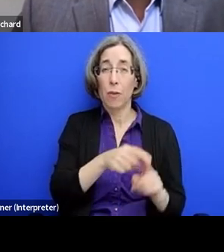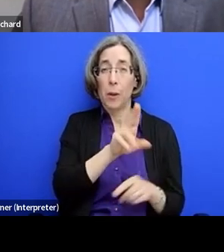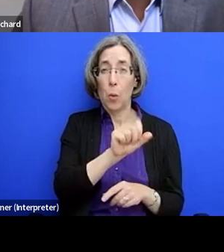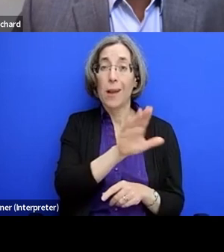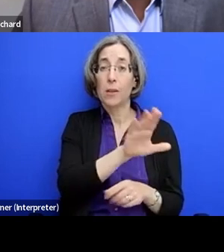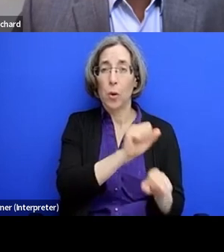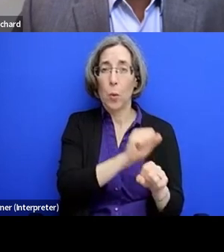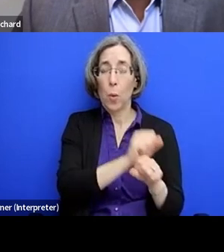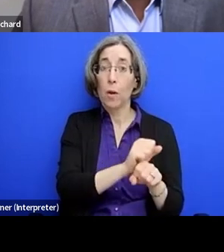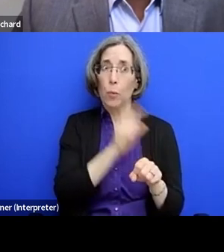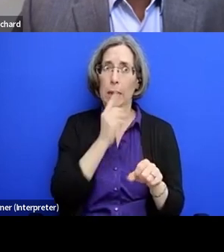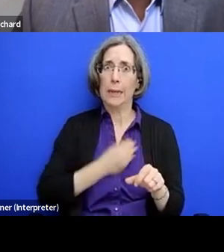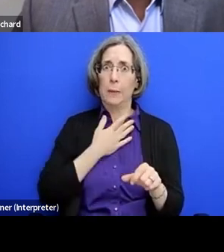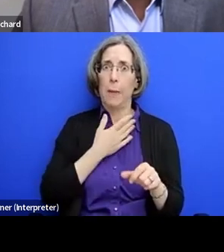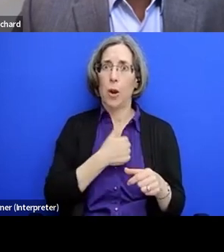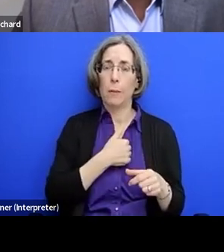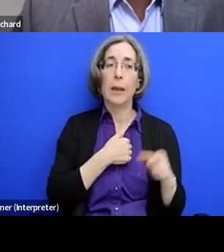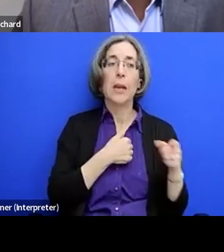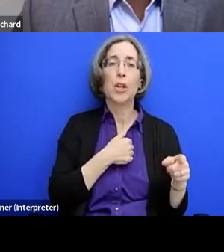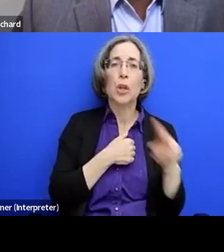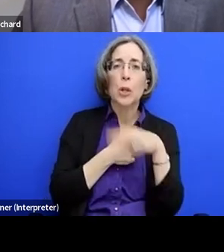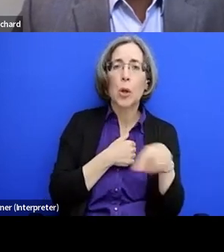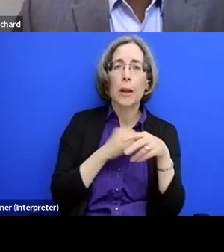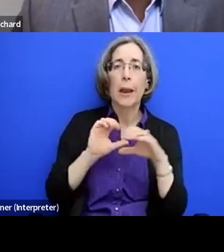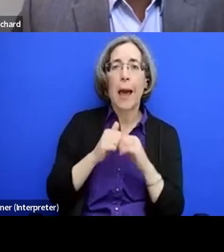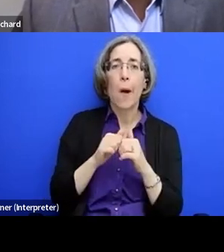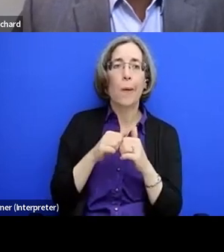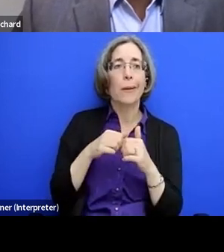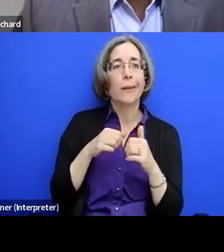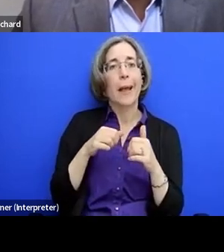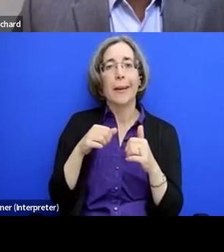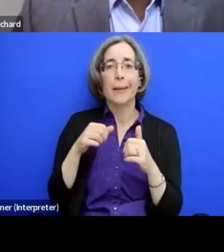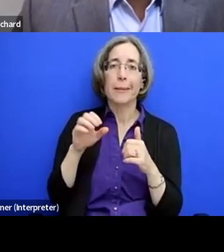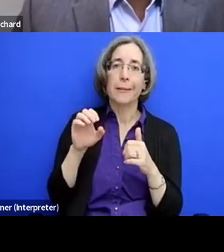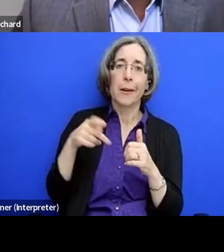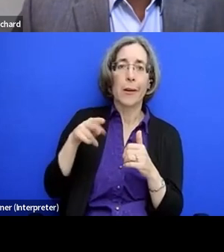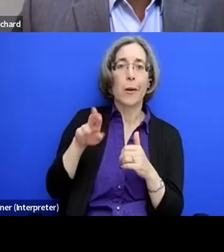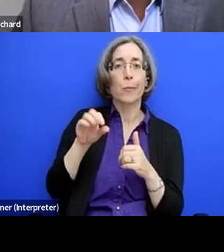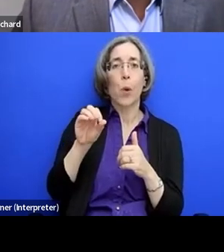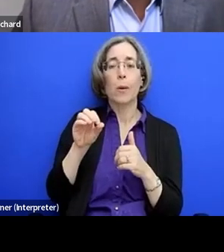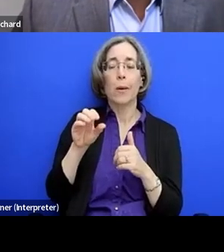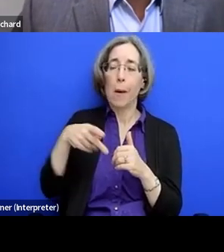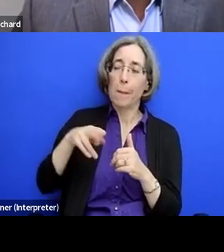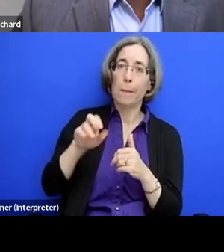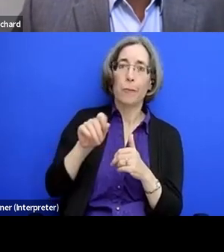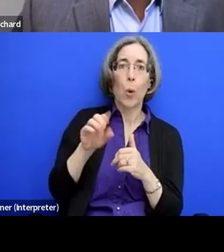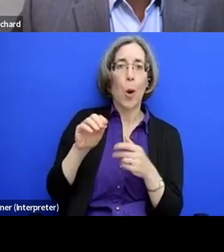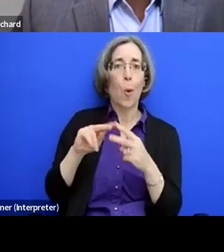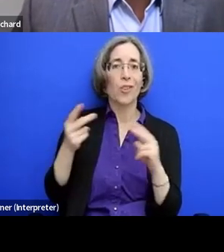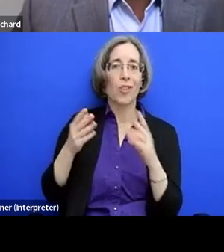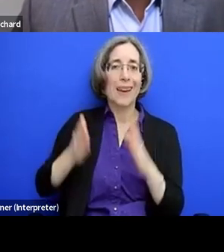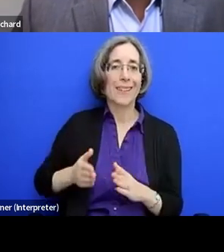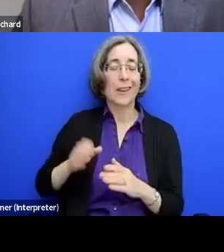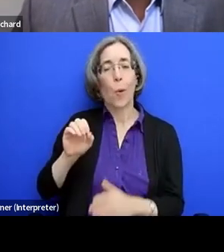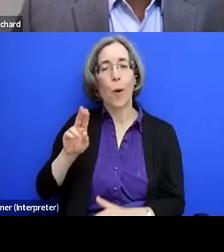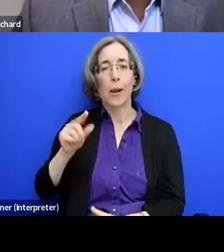uh, proto-geneticists or, or eugenicists were, were trying to help people to continue to have